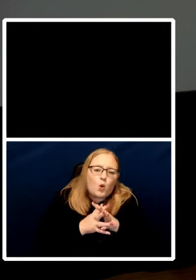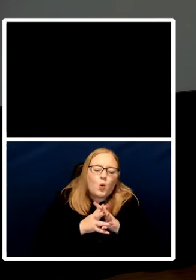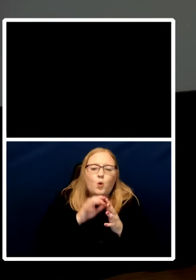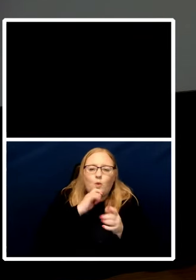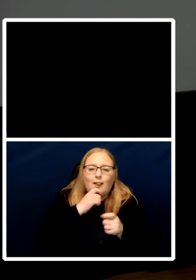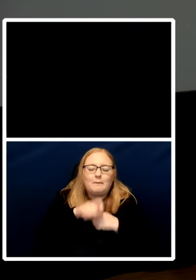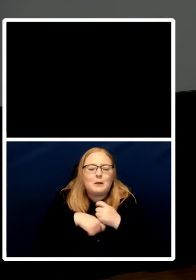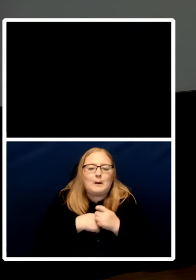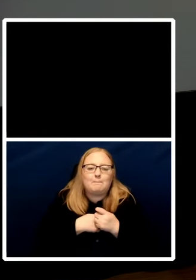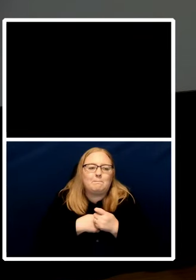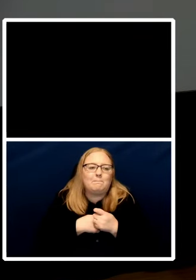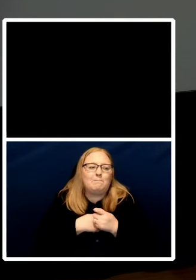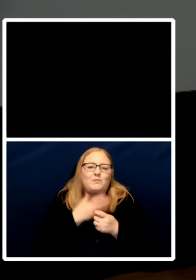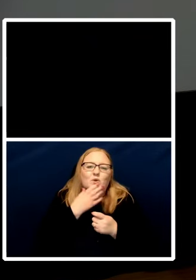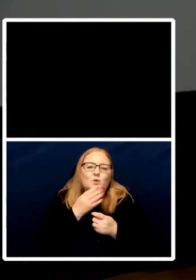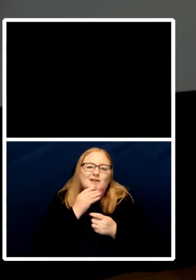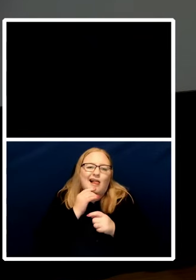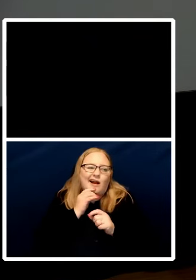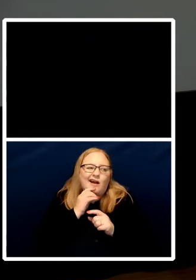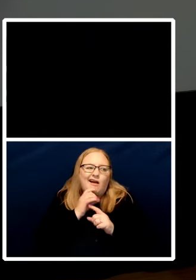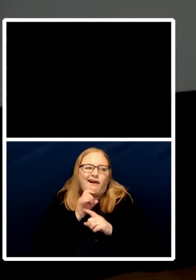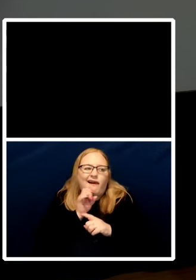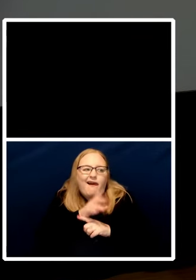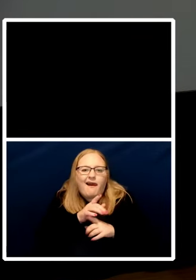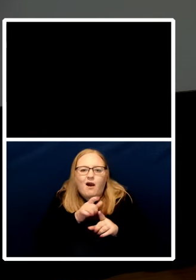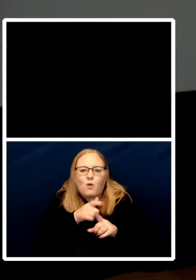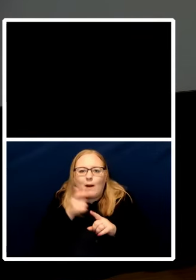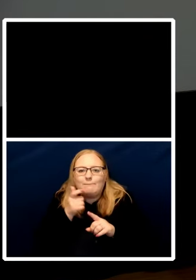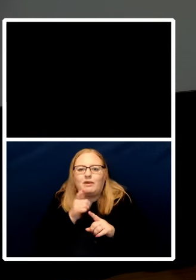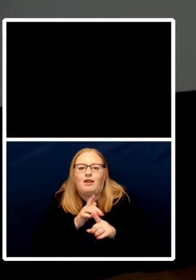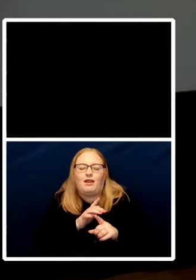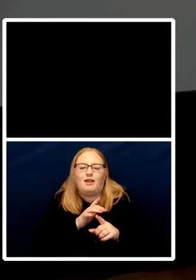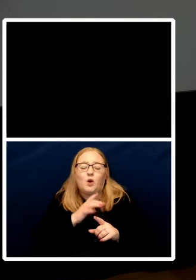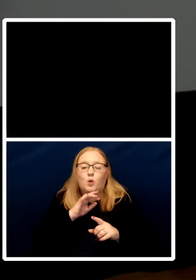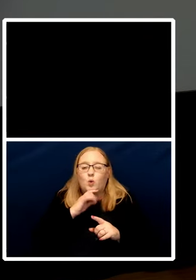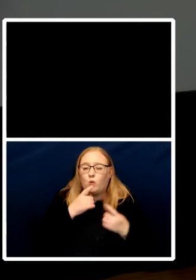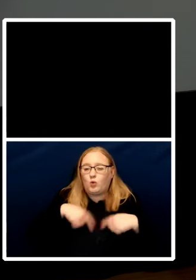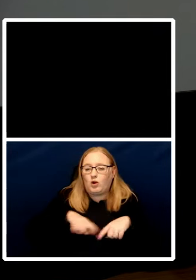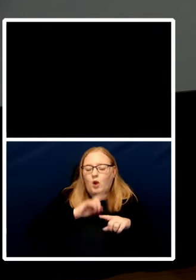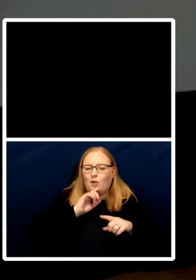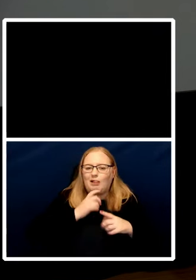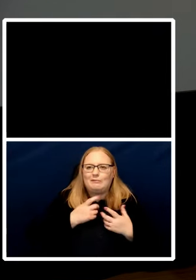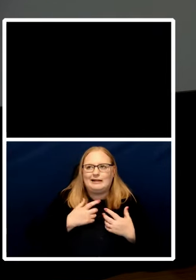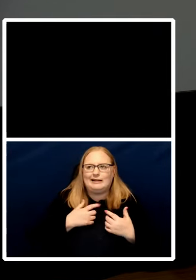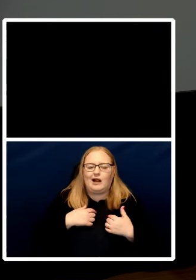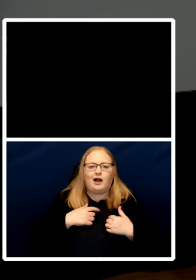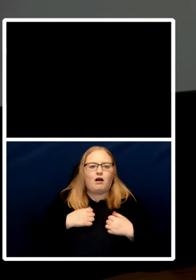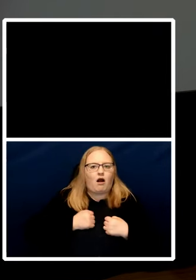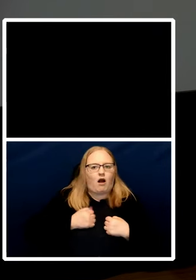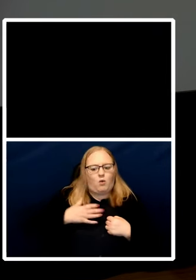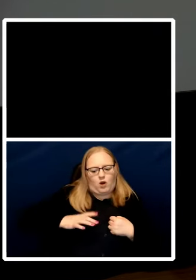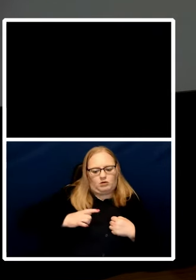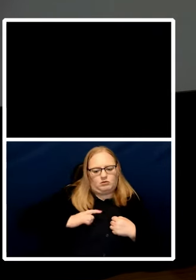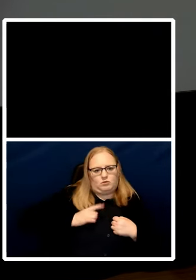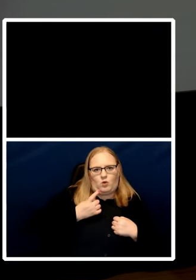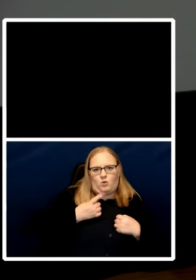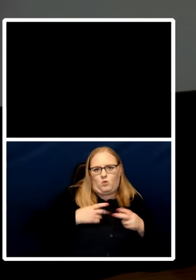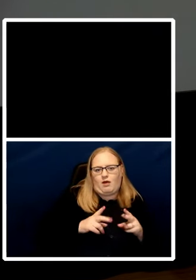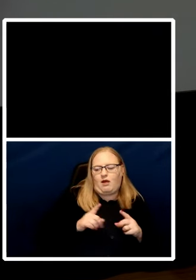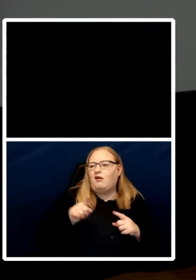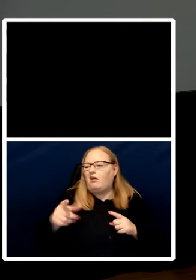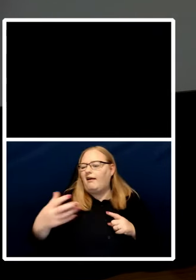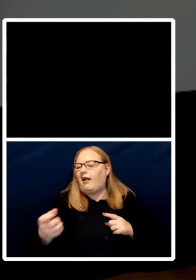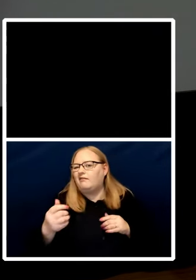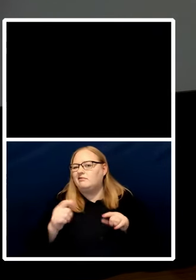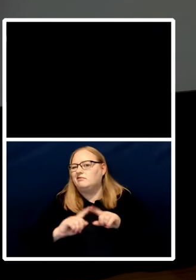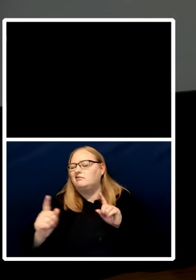and and and complain about other people's violations and and not our own but the weaponization of human rights abuses doesn't mean there aren't human